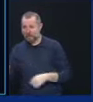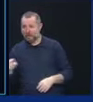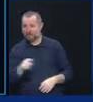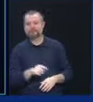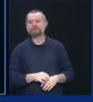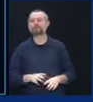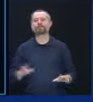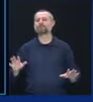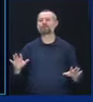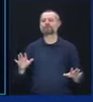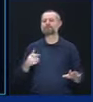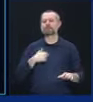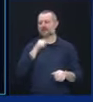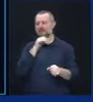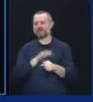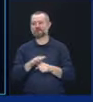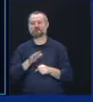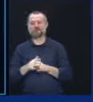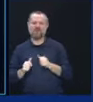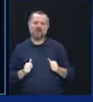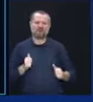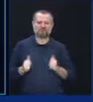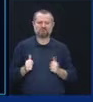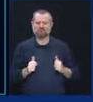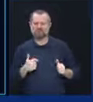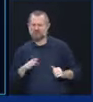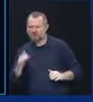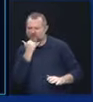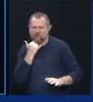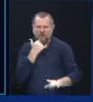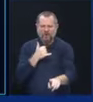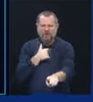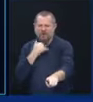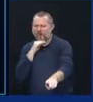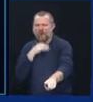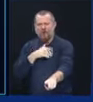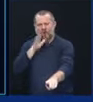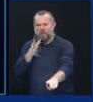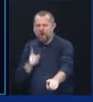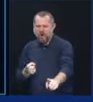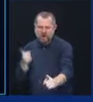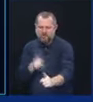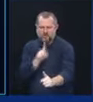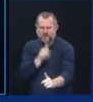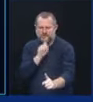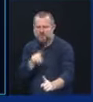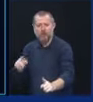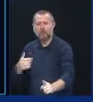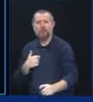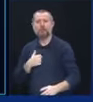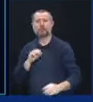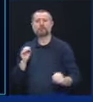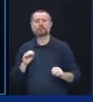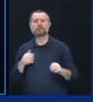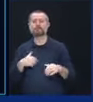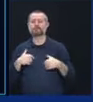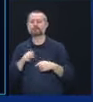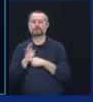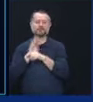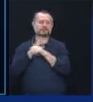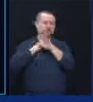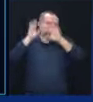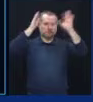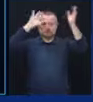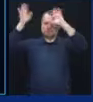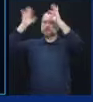in knocking down the fall city. We were busy. We were doing our job. We're trying to save lives.